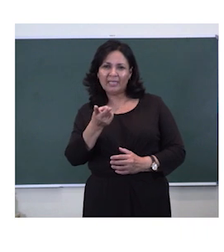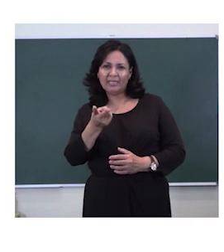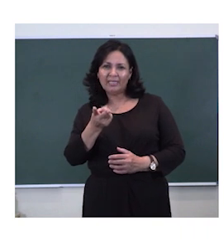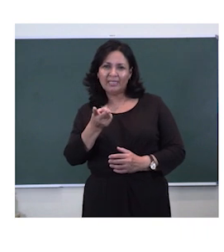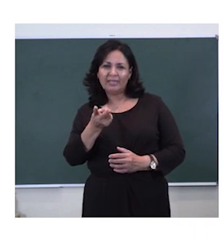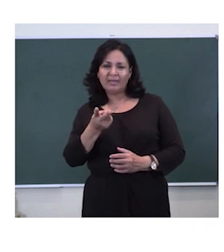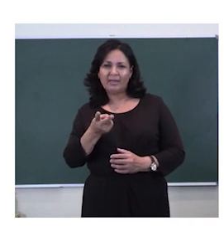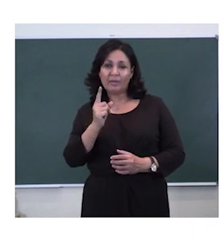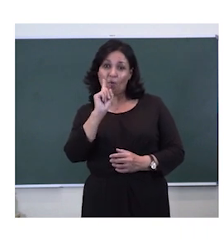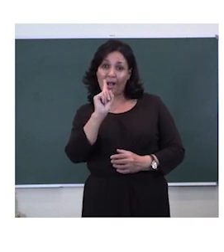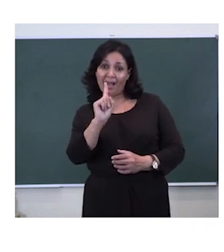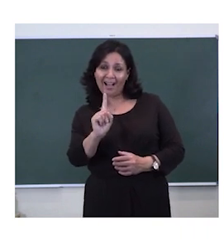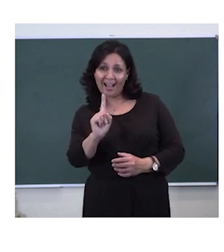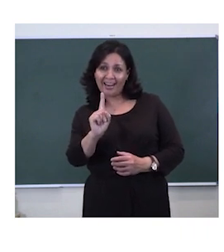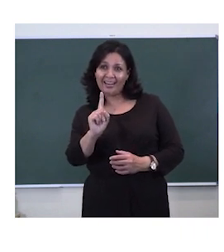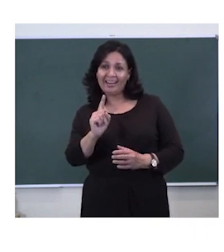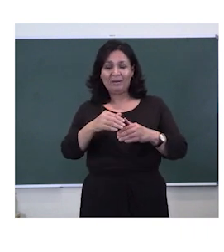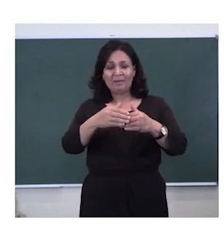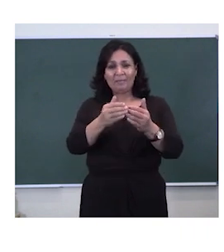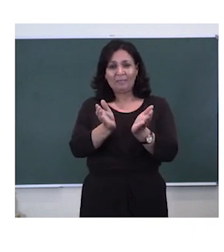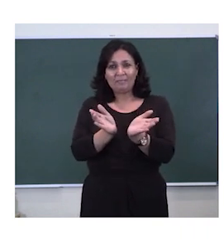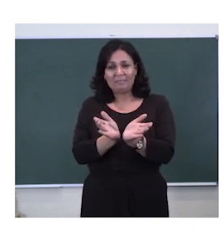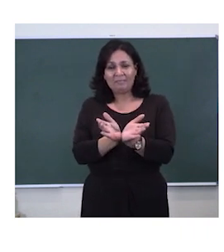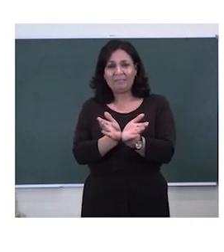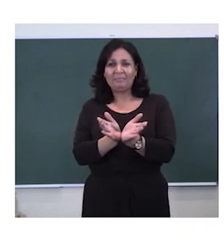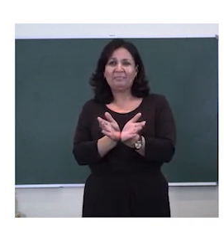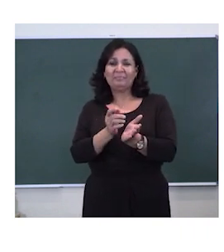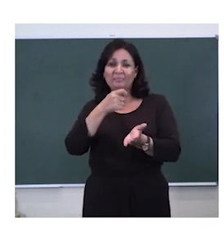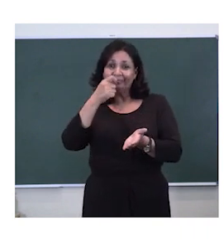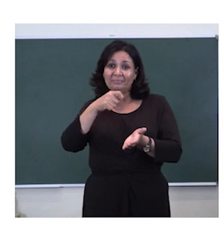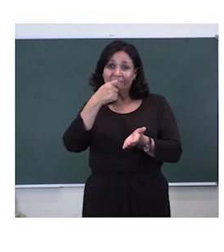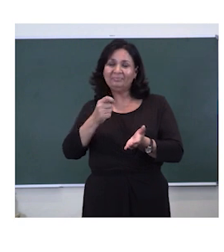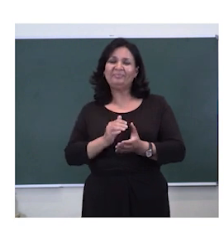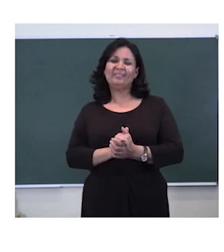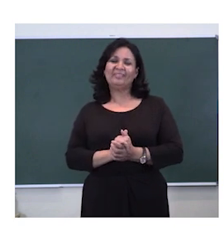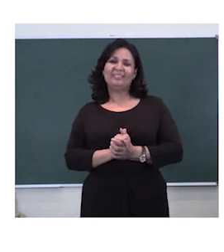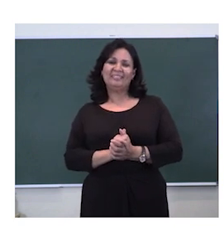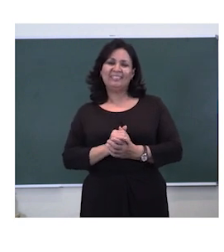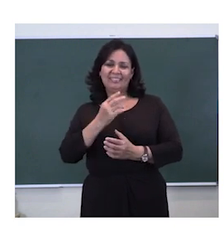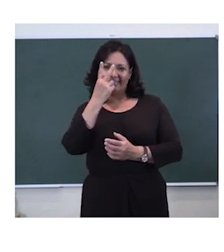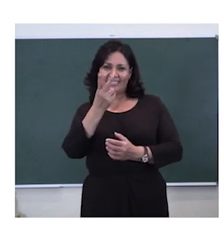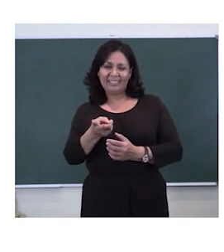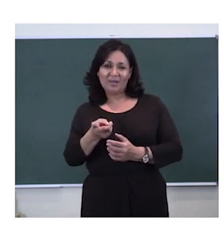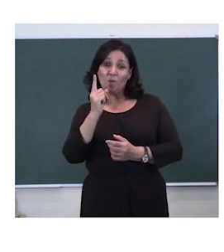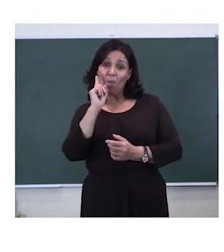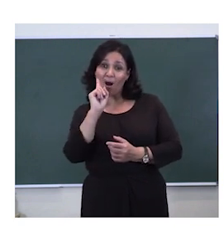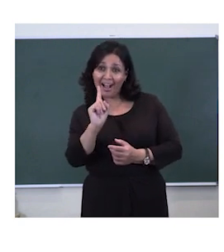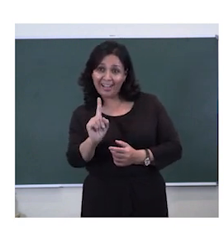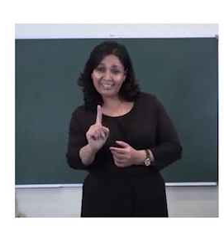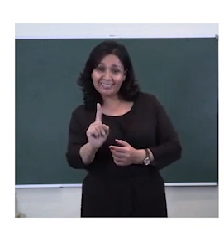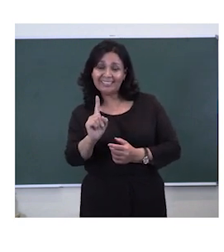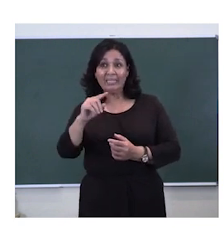a one curve and wave. We can also see that there is one